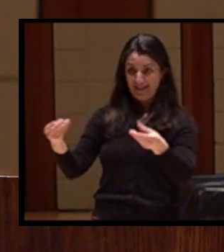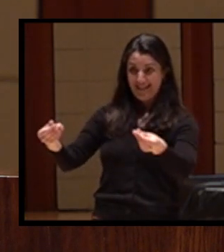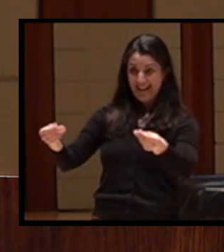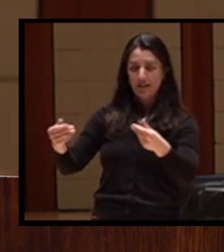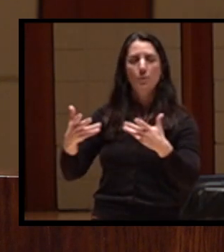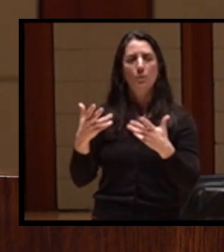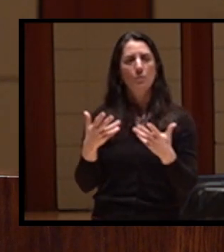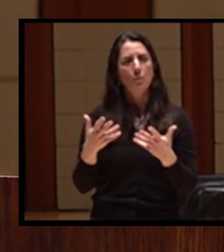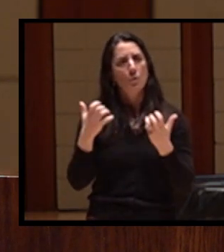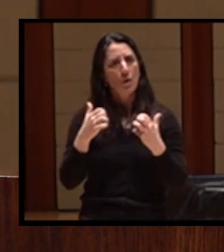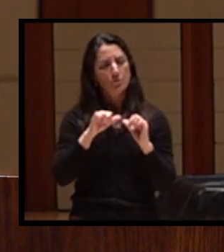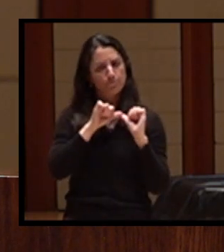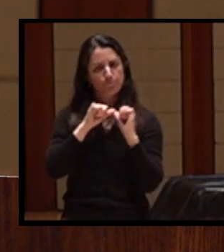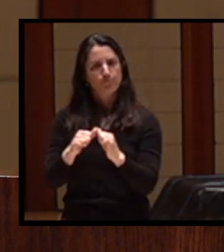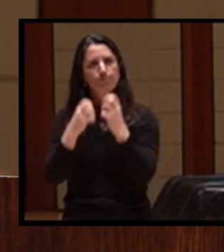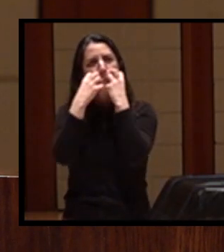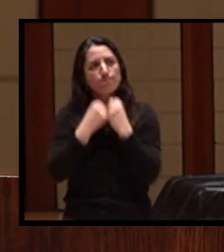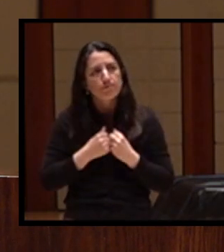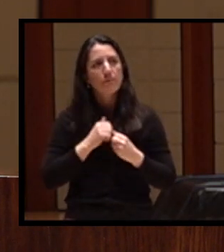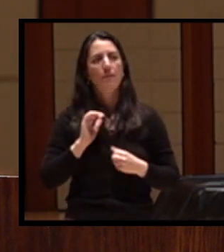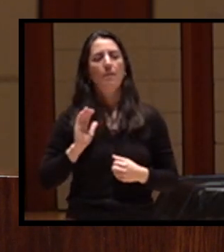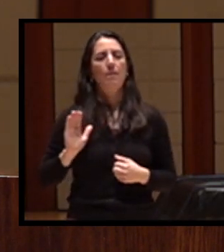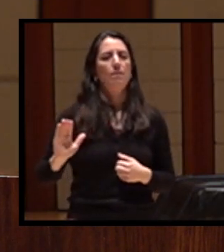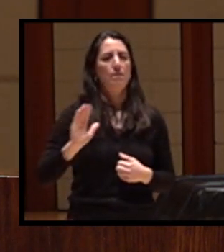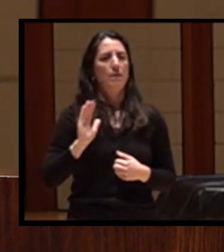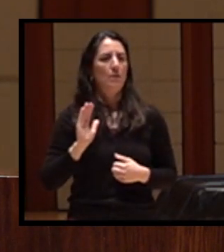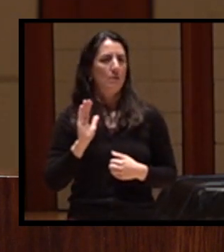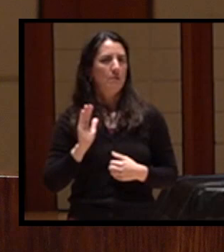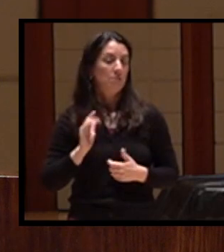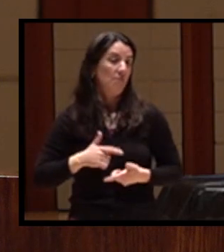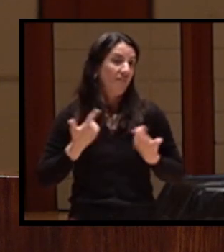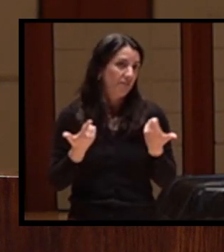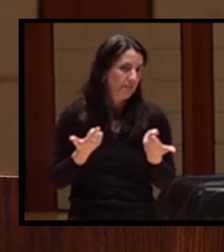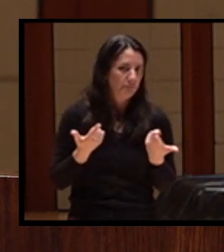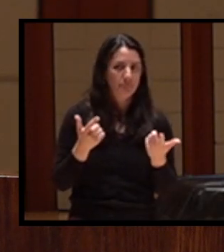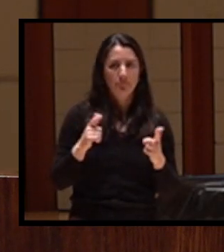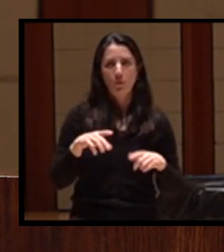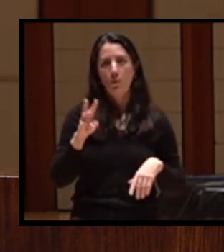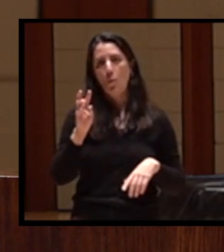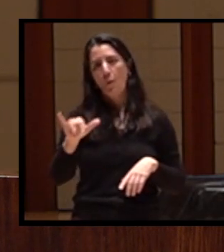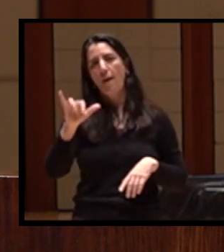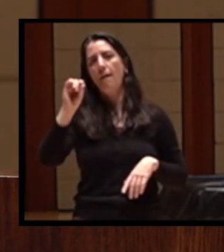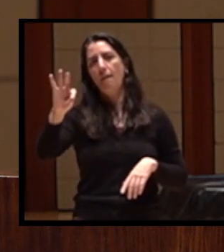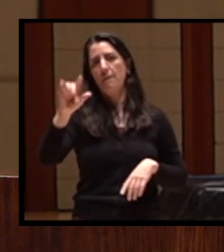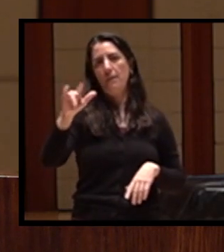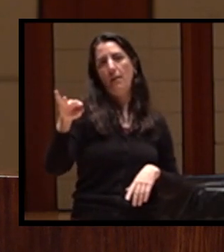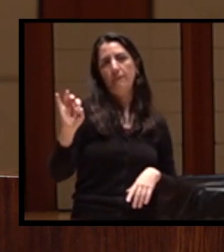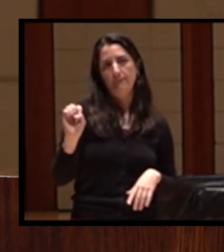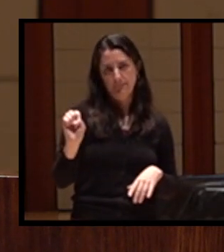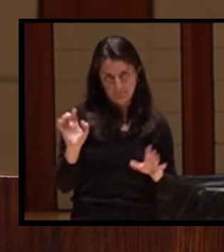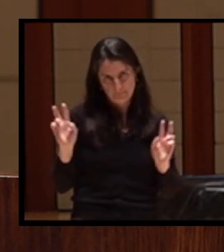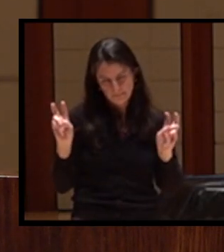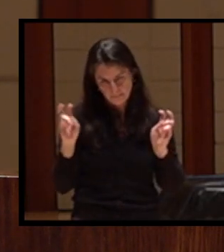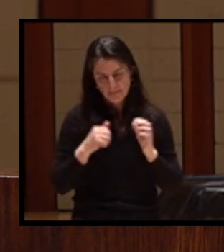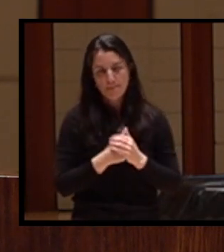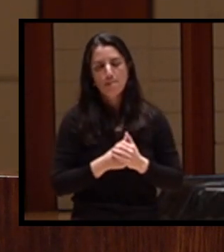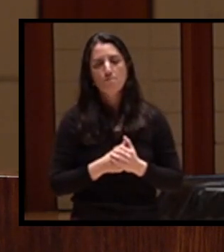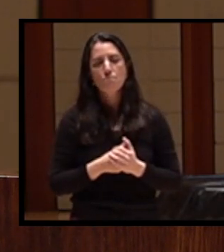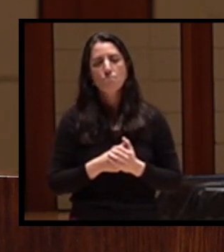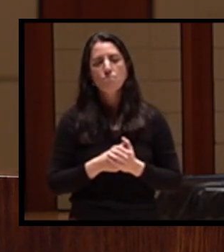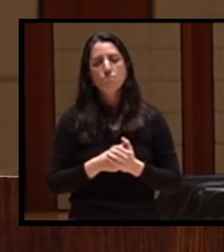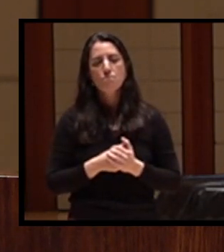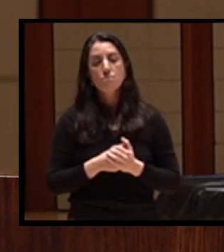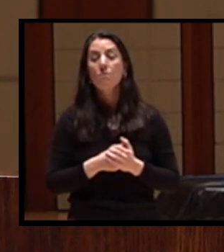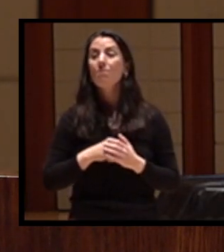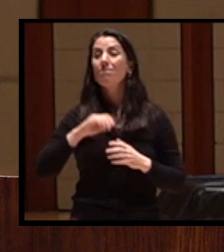way of life. In the creation of the reservation, the federal government made a promise to the Yurok people that